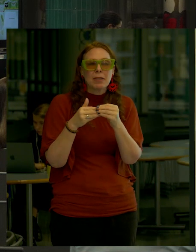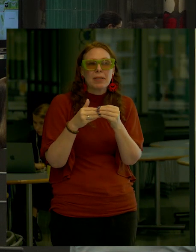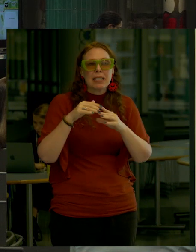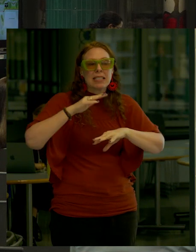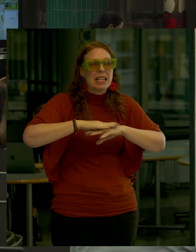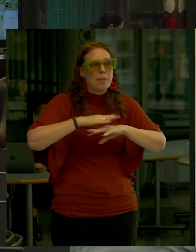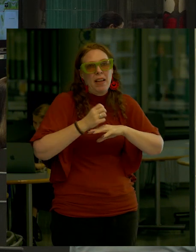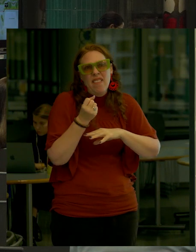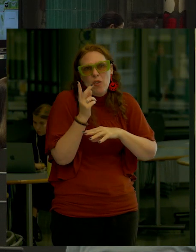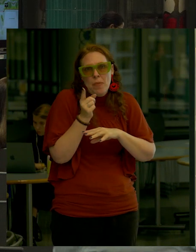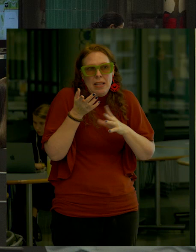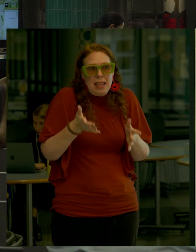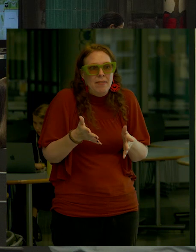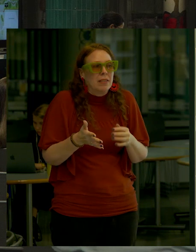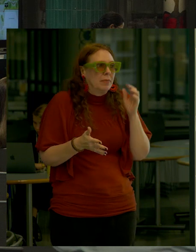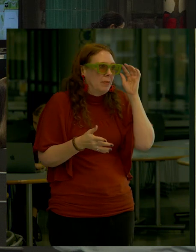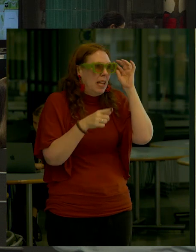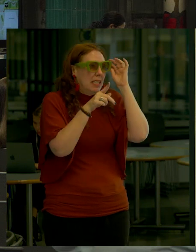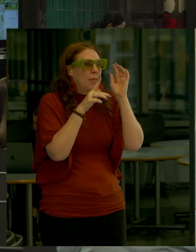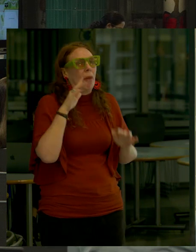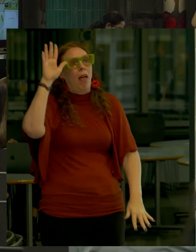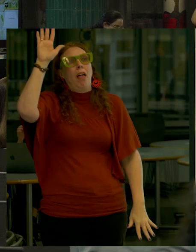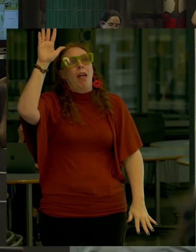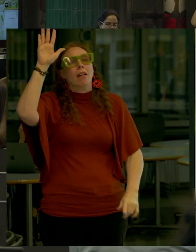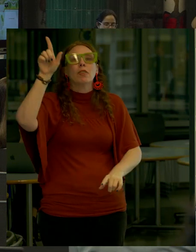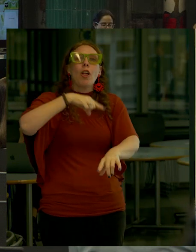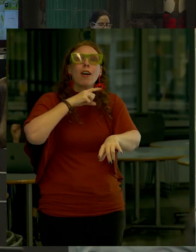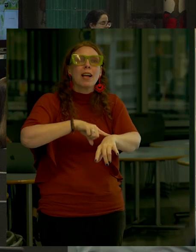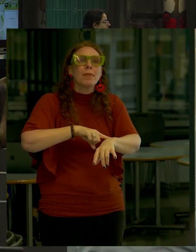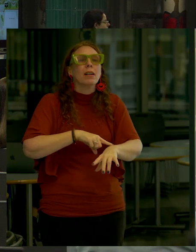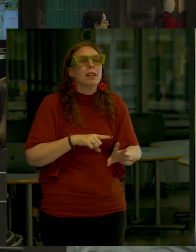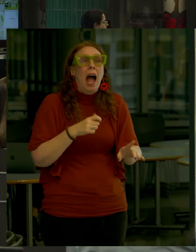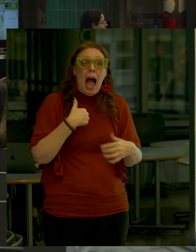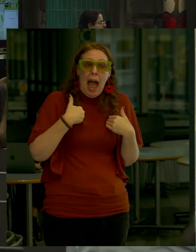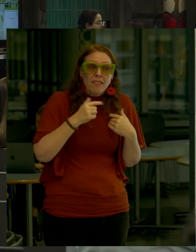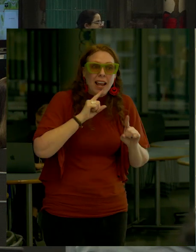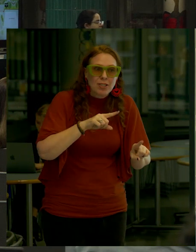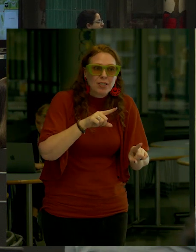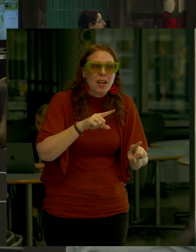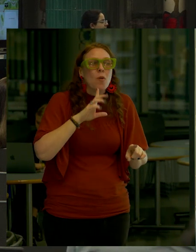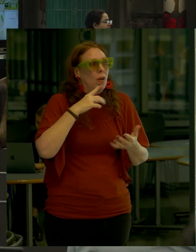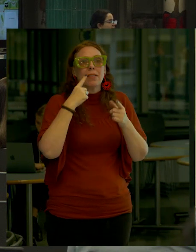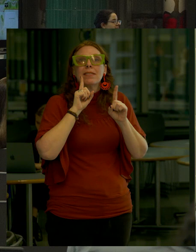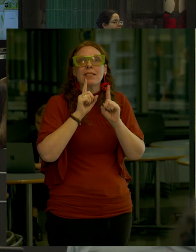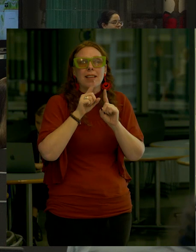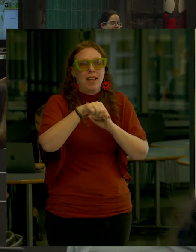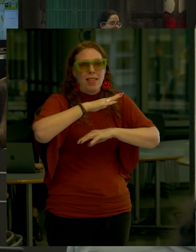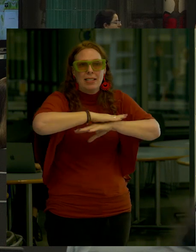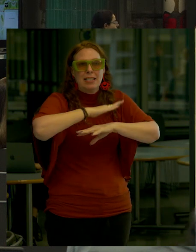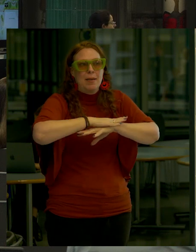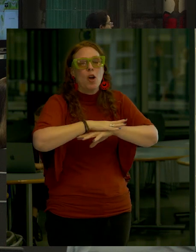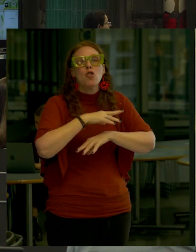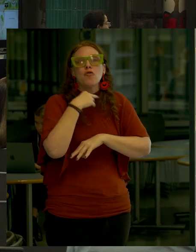and only a few minutes left for Q&A And some of the folks haven't had their hand up for a while But we have an answer to that Let's talk about that at the risk and